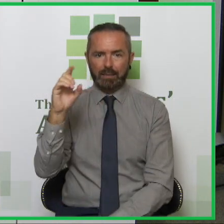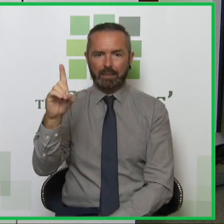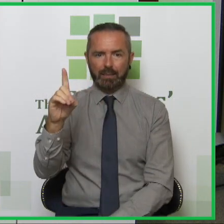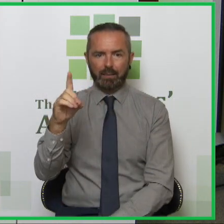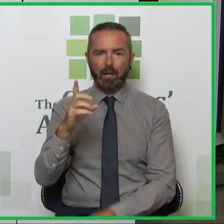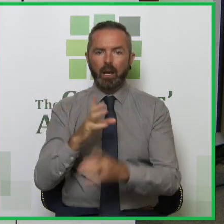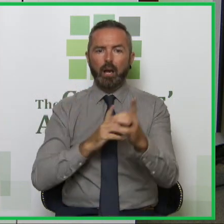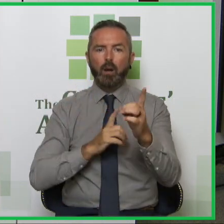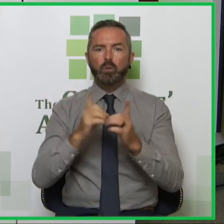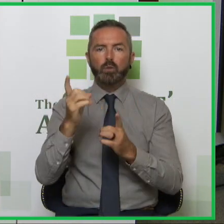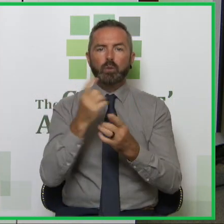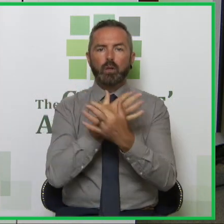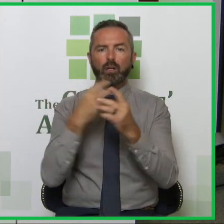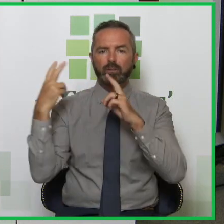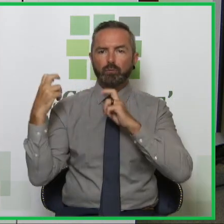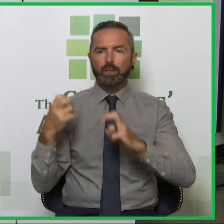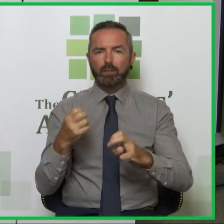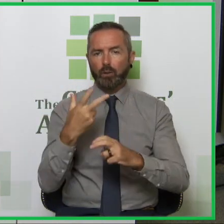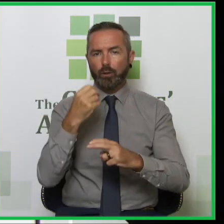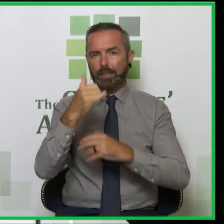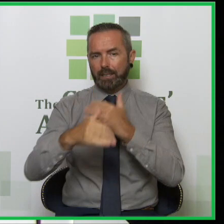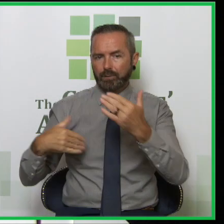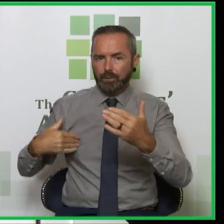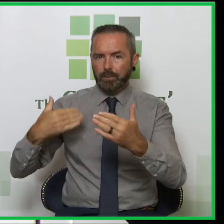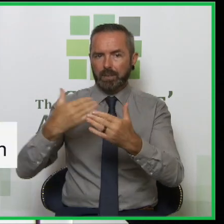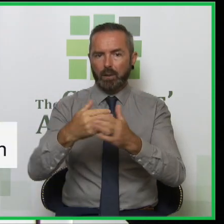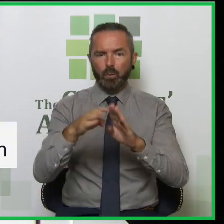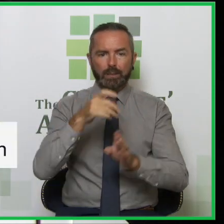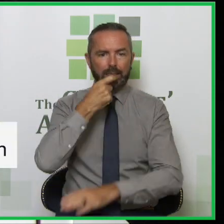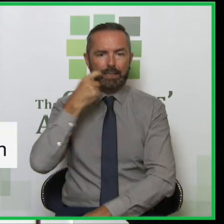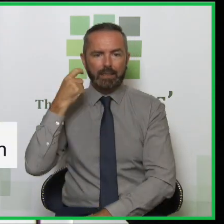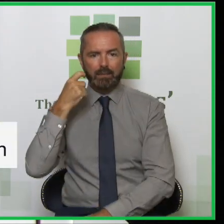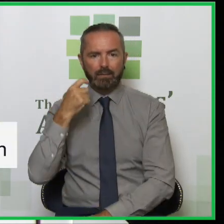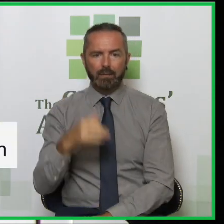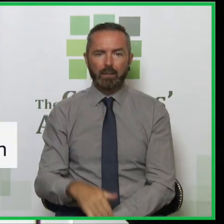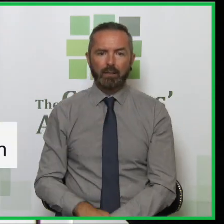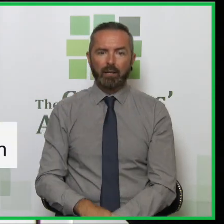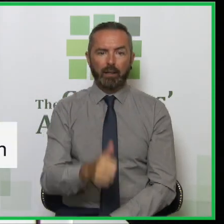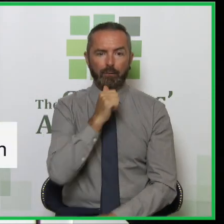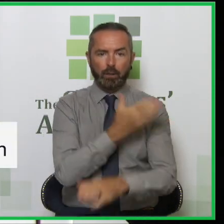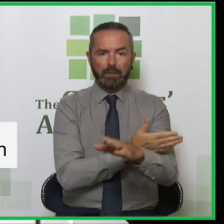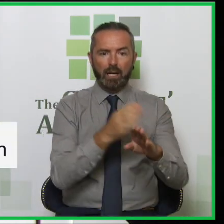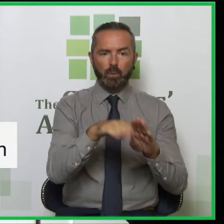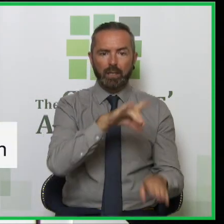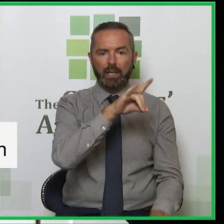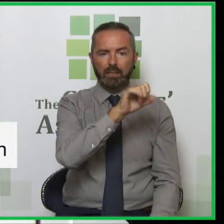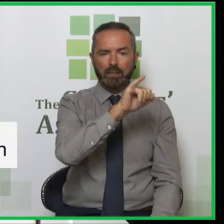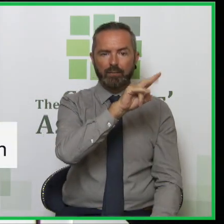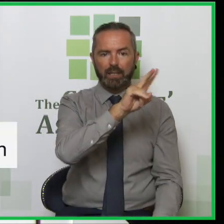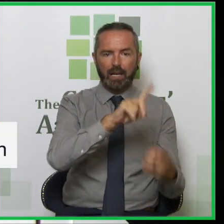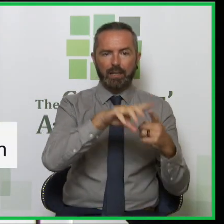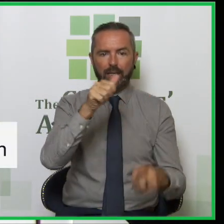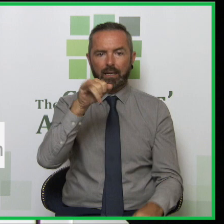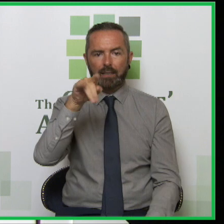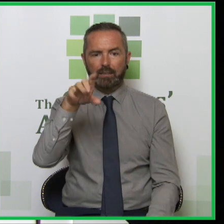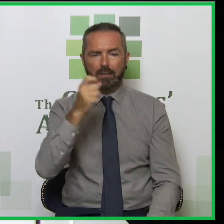doing research in addiction for over 30 years and started off looking at HIV and AIDS and I'm continuing